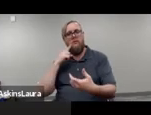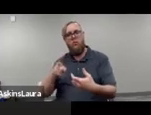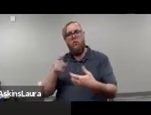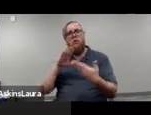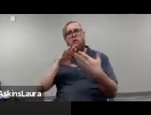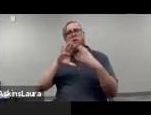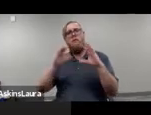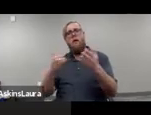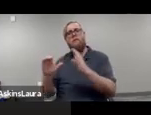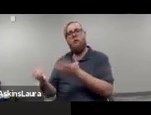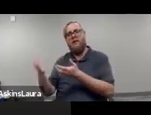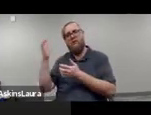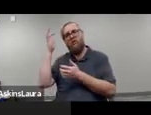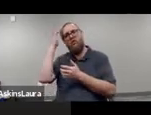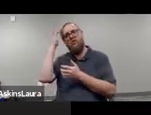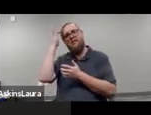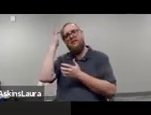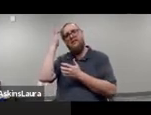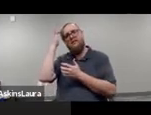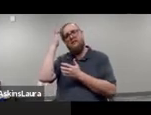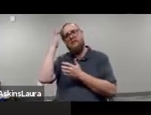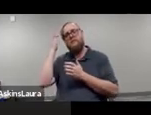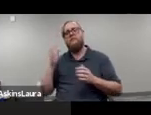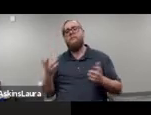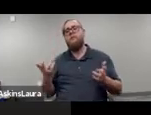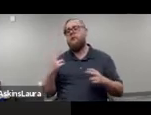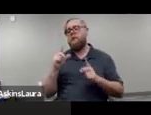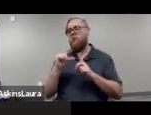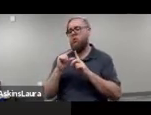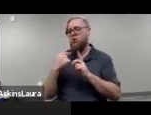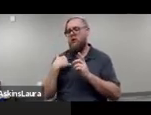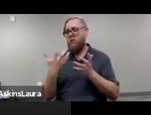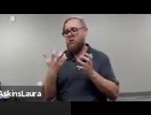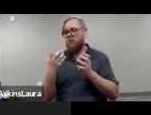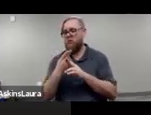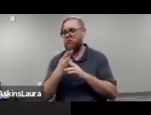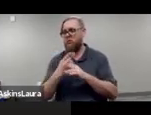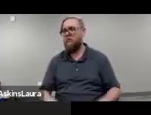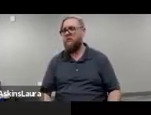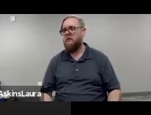what was the word I'm looking for?